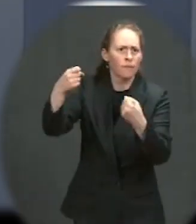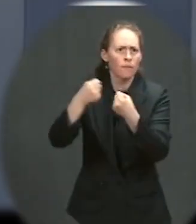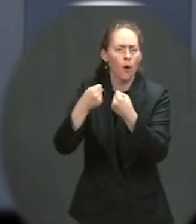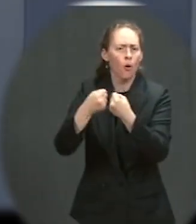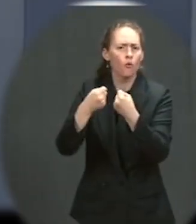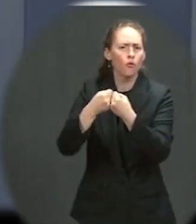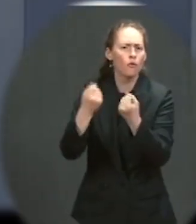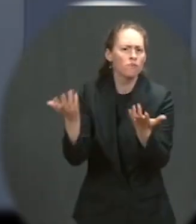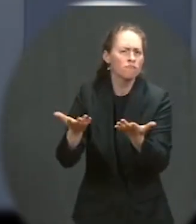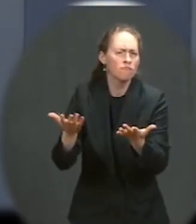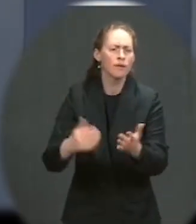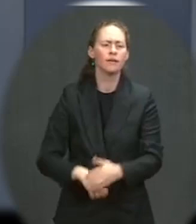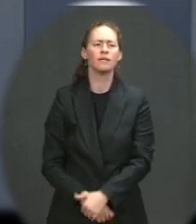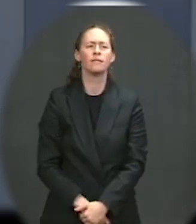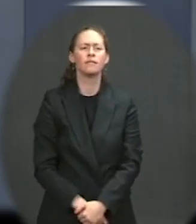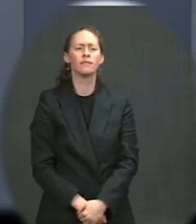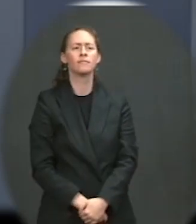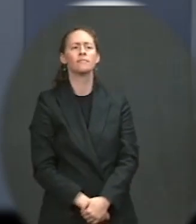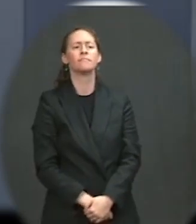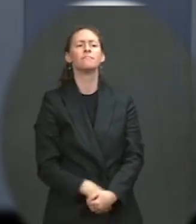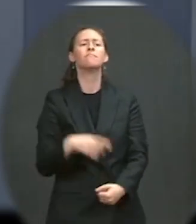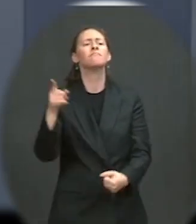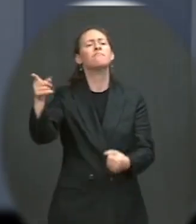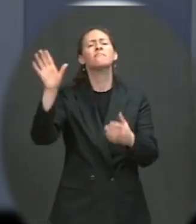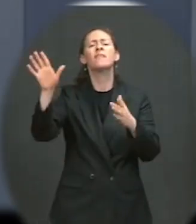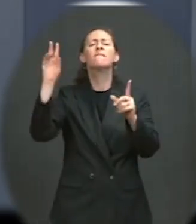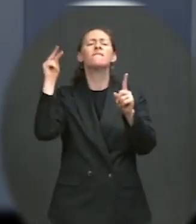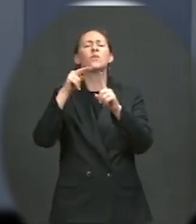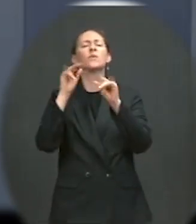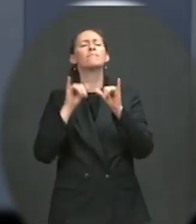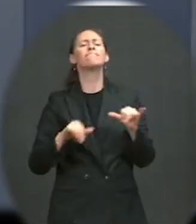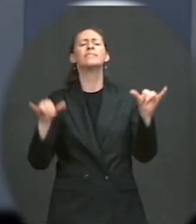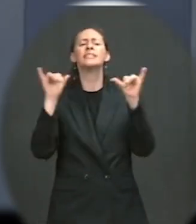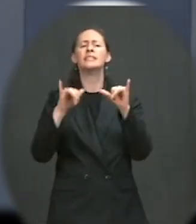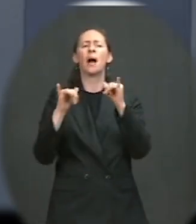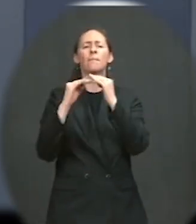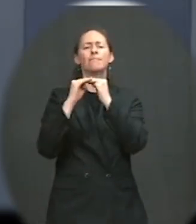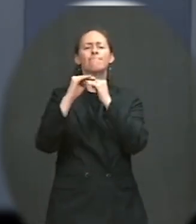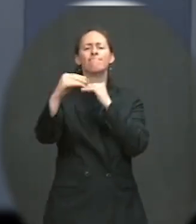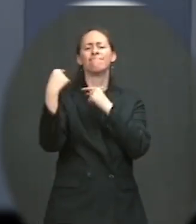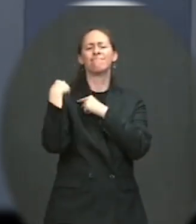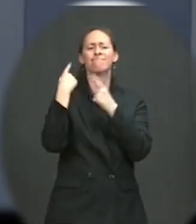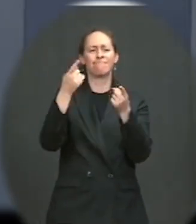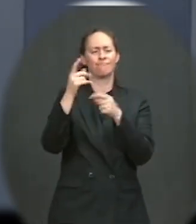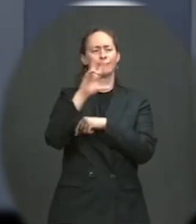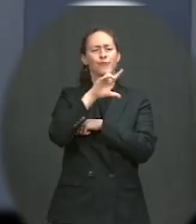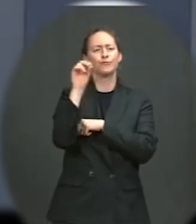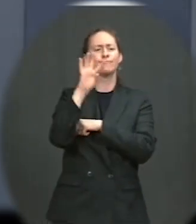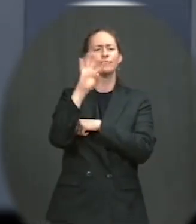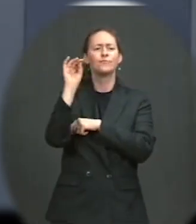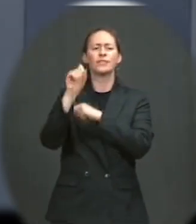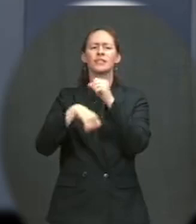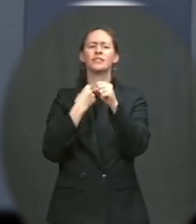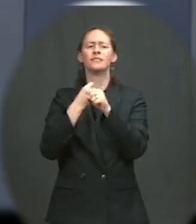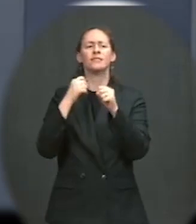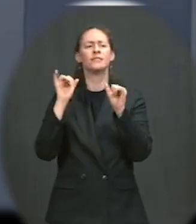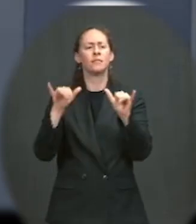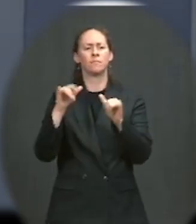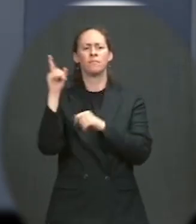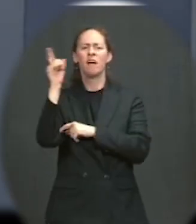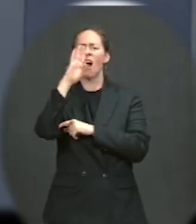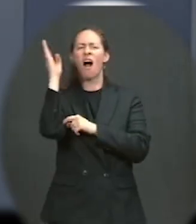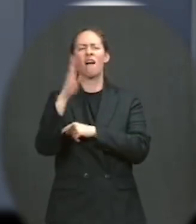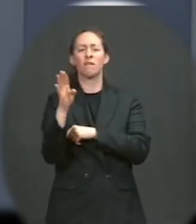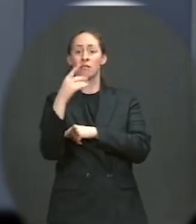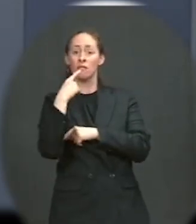consistent in his views over the course of decades. He has never been for defunding the police. He has always been a supporter